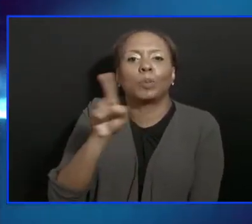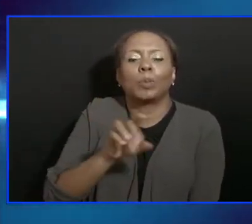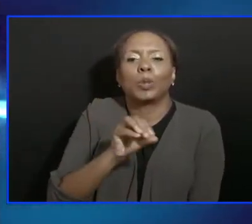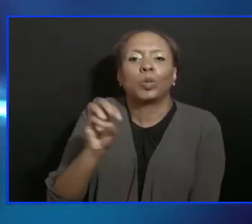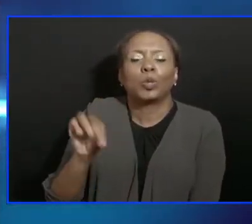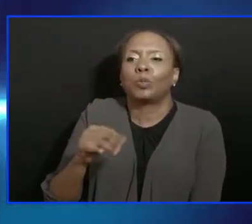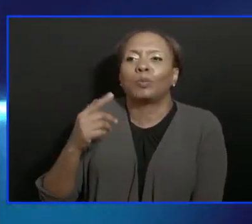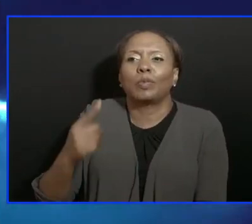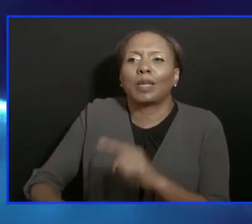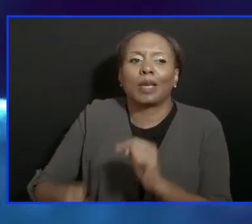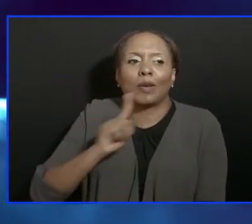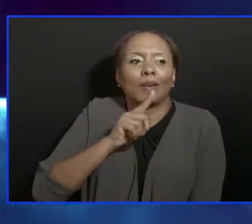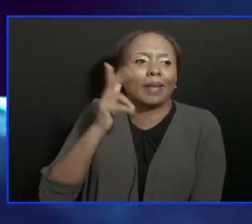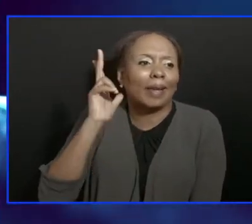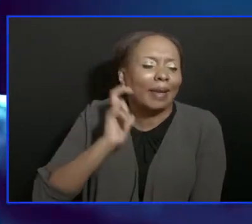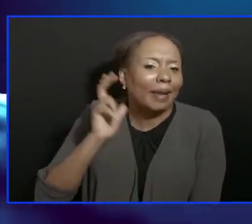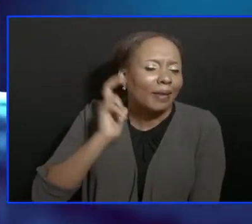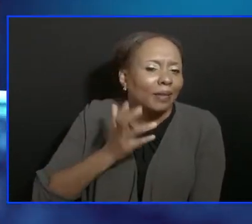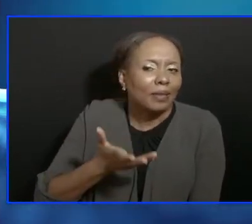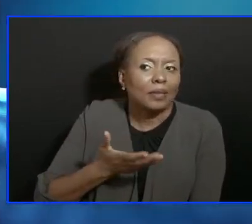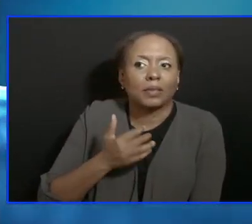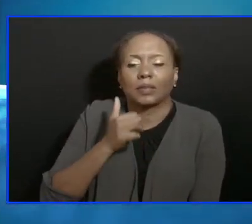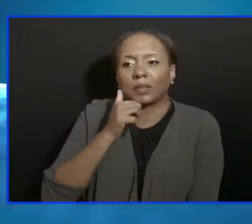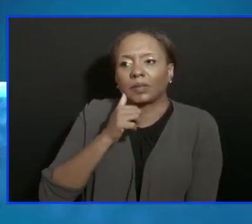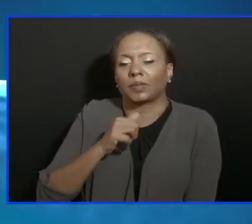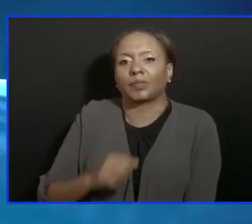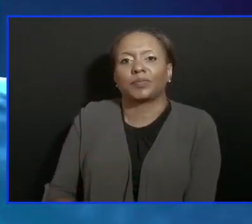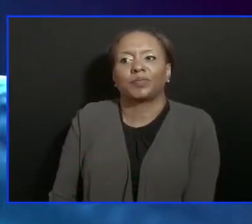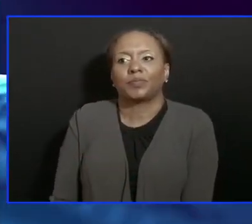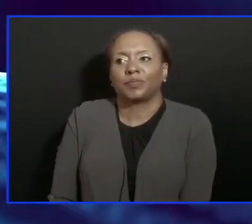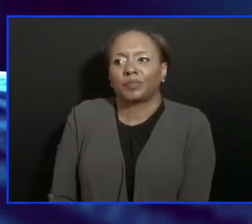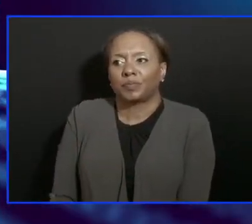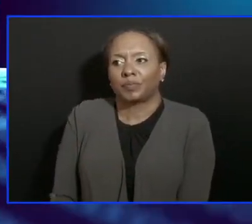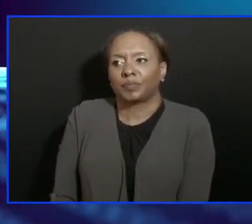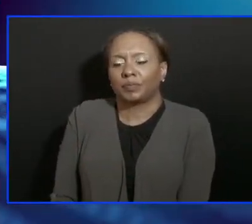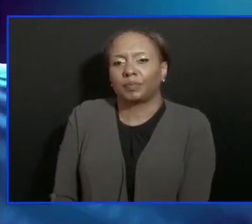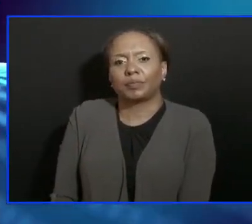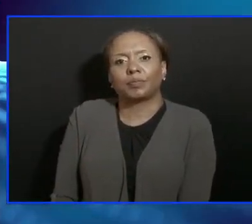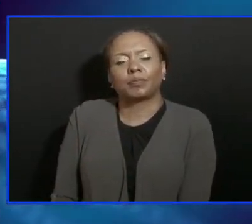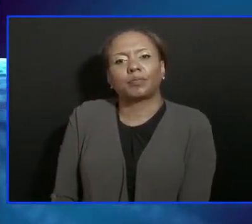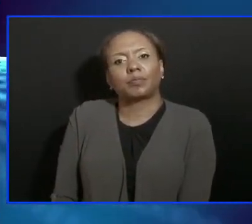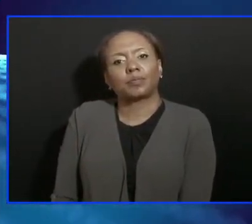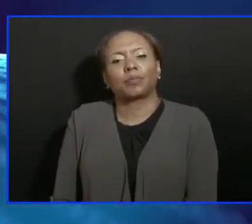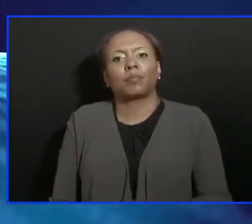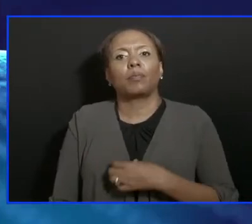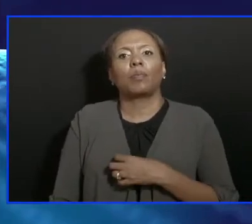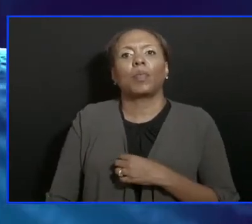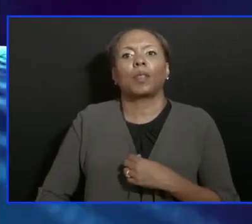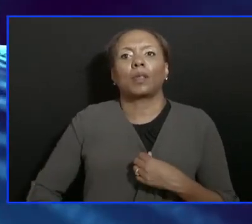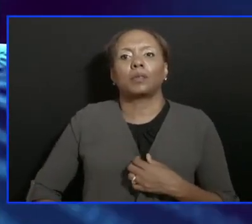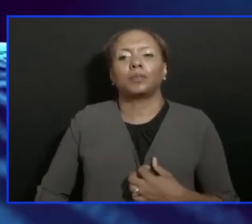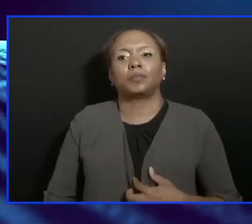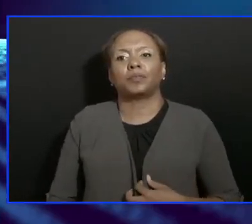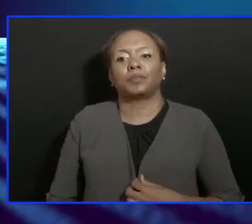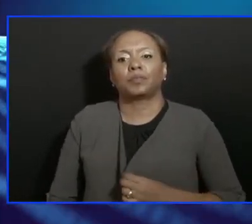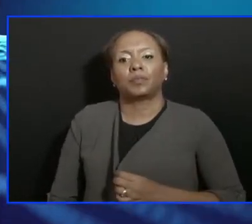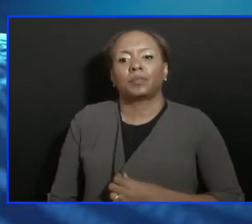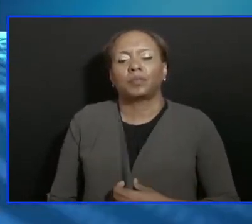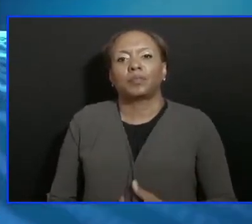well. Also, I just want a follow-up question with regards to the psychiatric hospital. Could you give me an idea